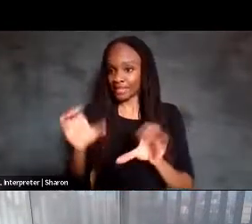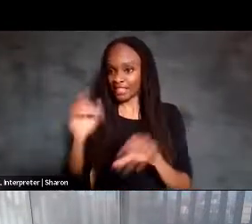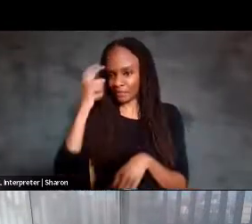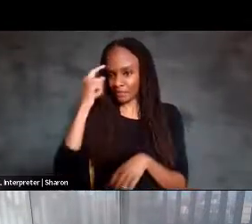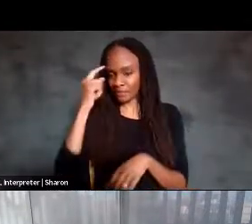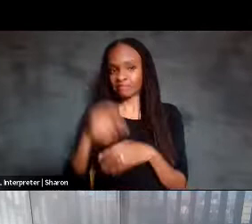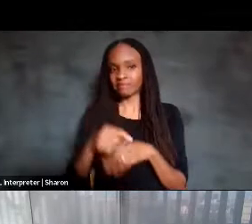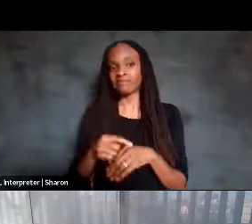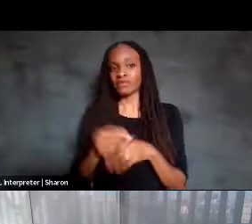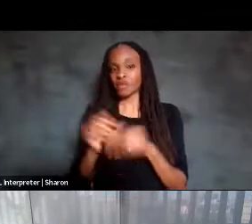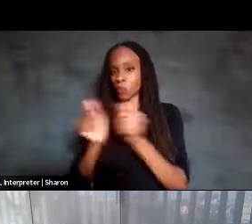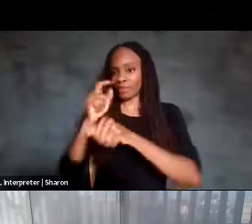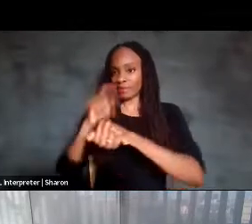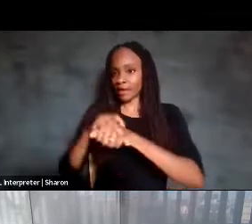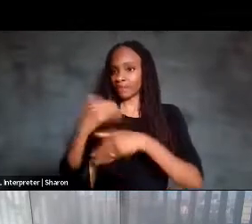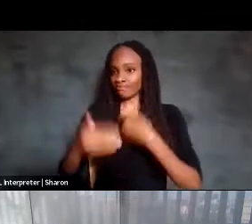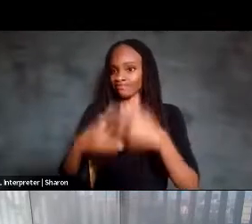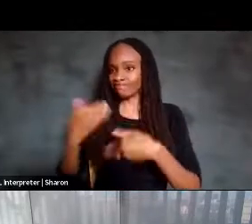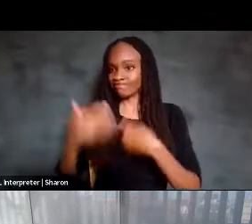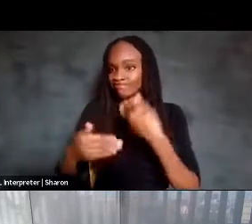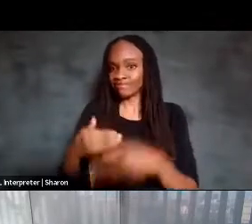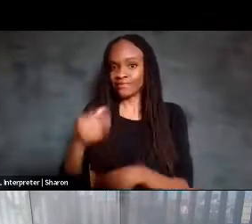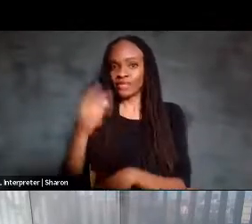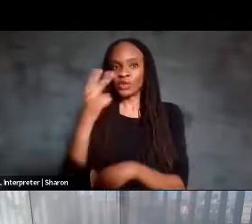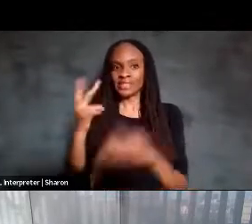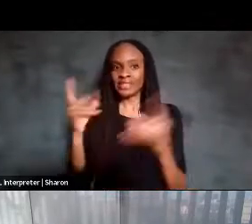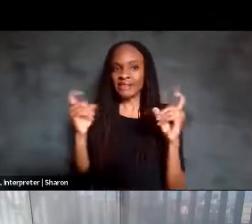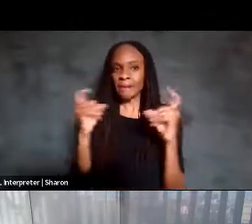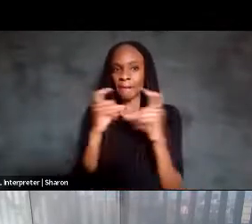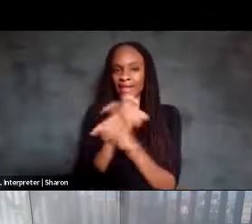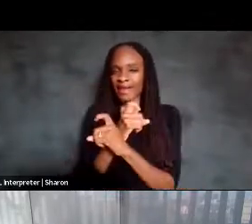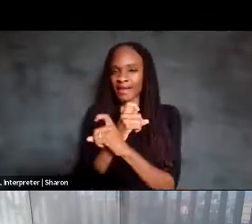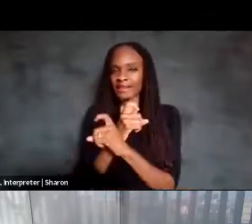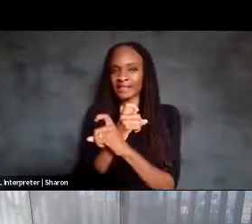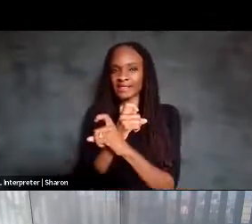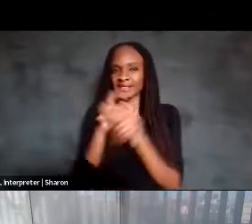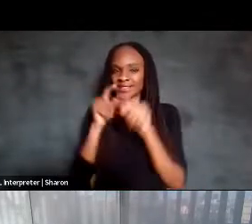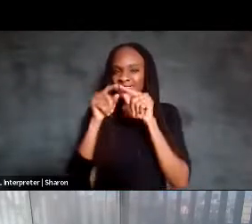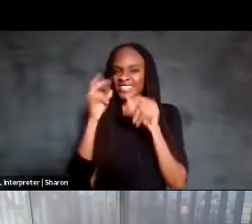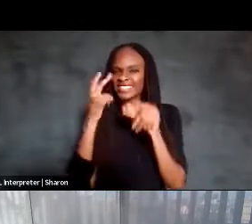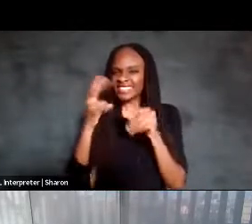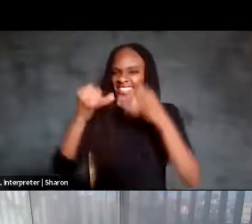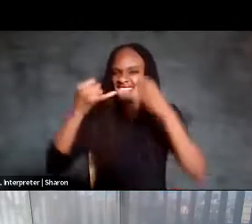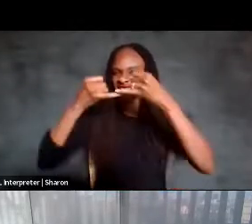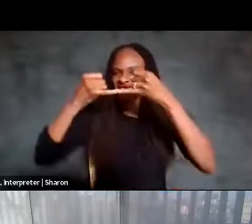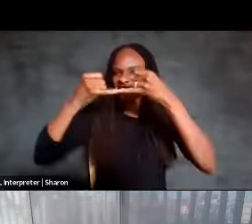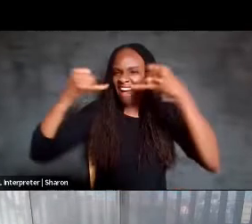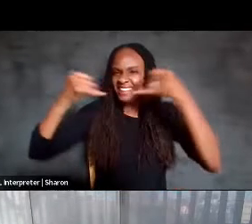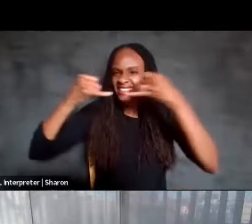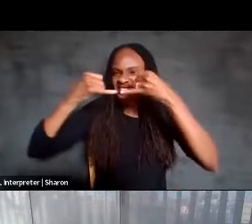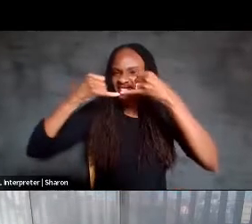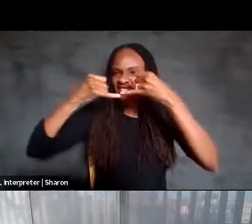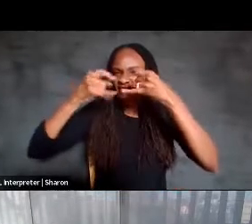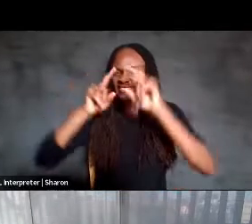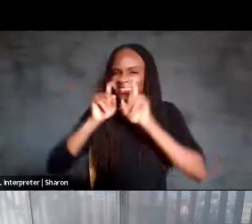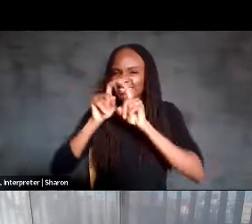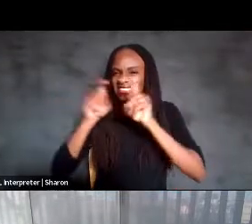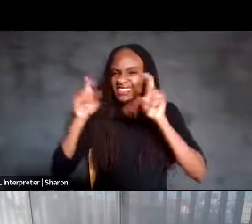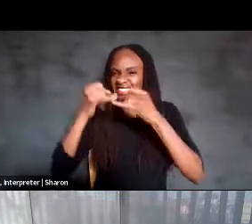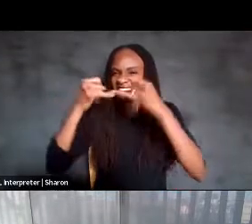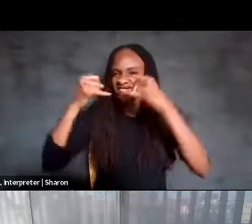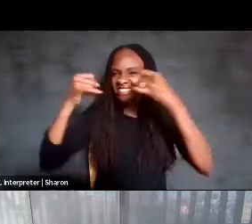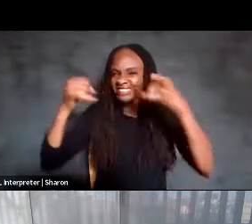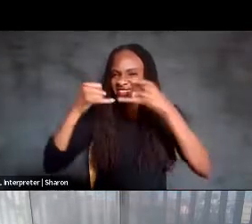over time. And you see these complex kind of squiggles, these lines of the traces from each of these electrodes